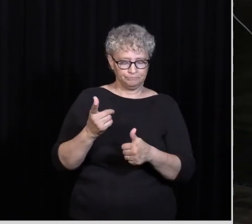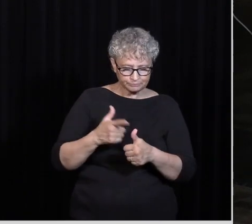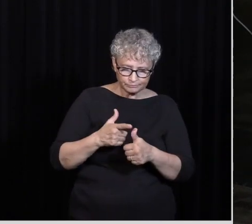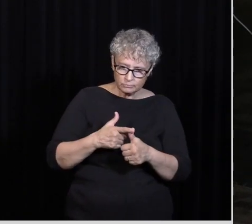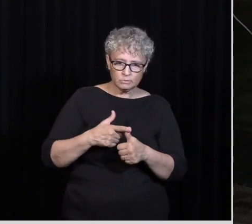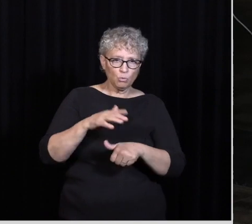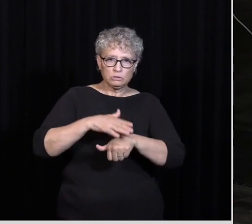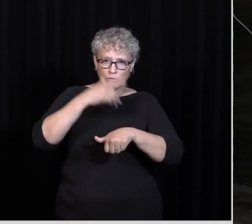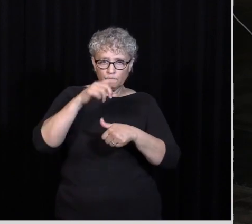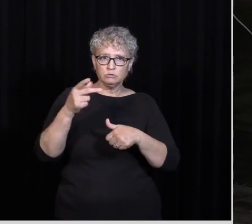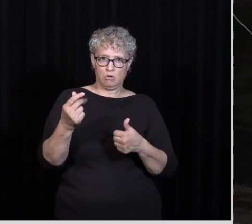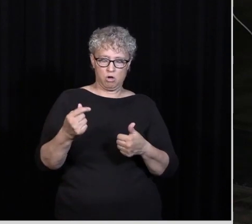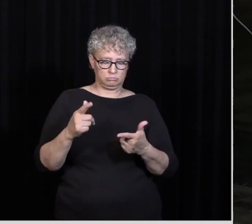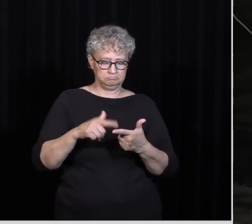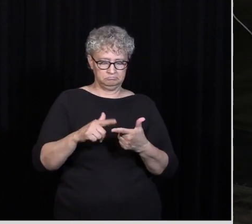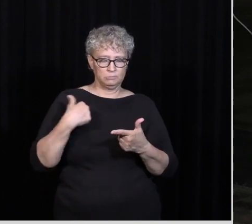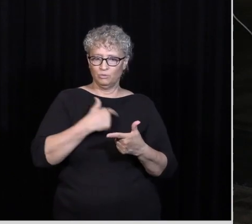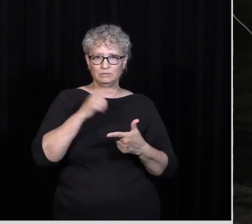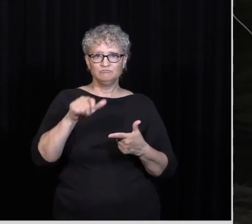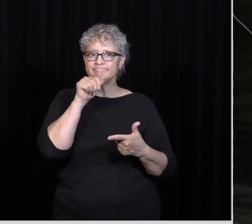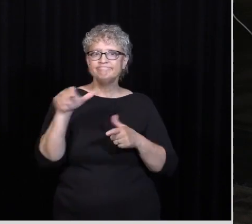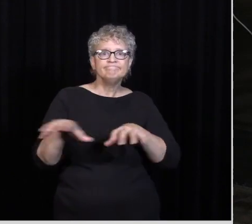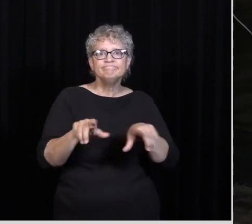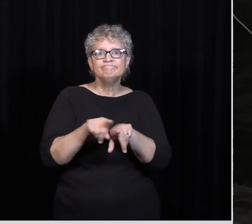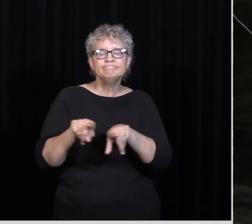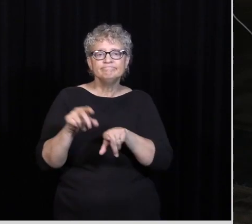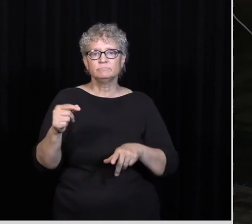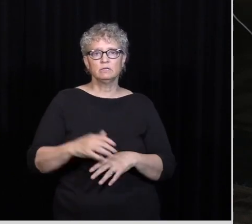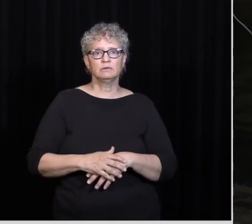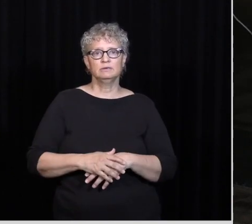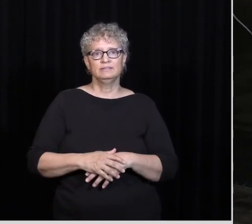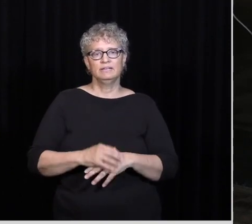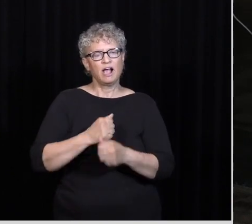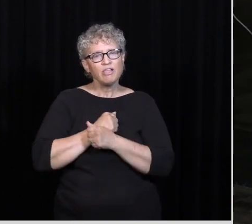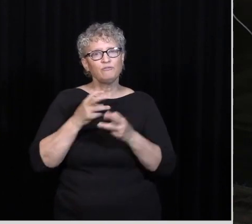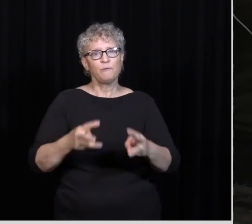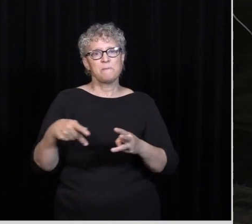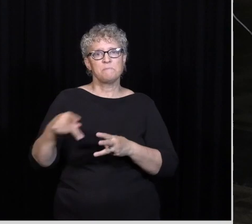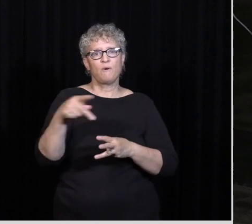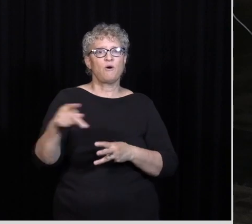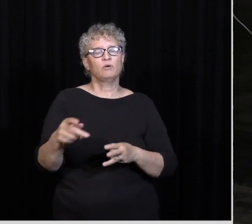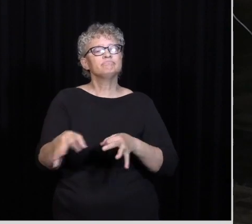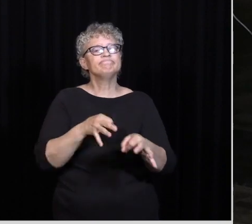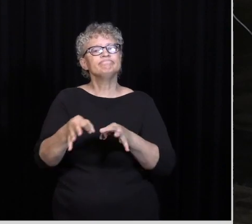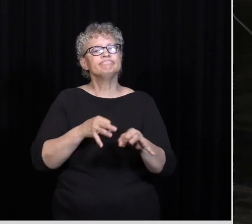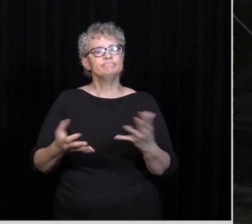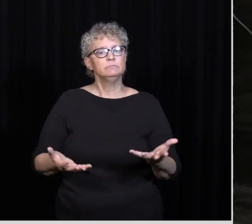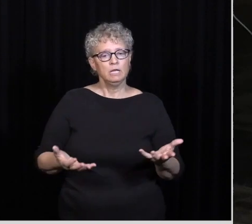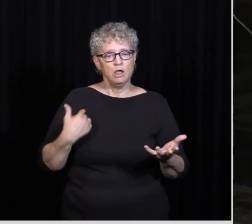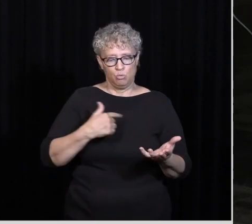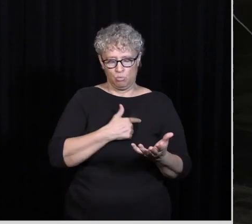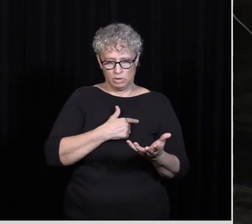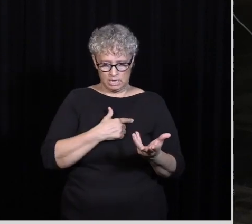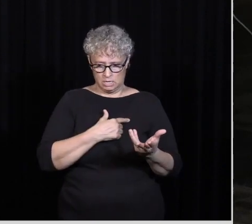shouldn't act like a dog And I like the way The way Paul does this Because he's just Man he's just so up front And when we put